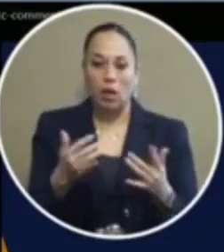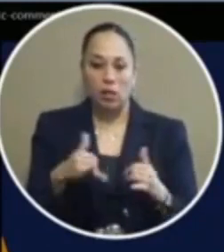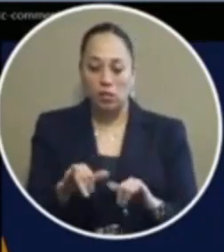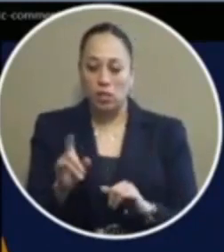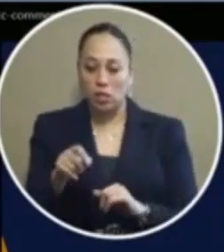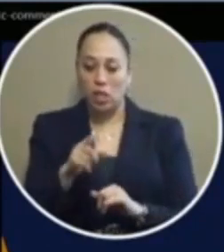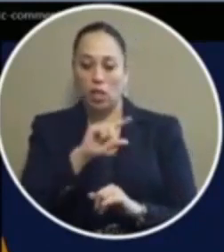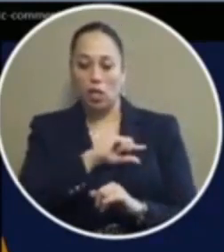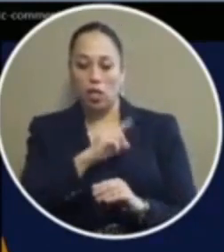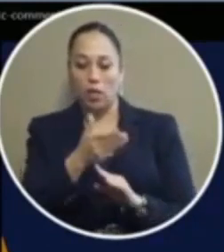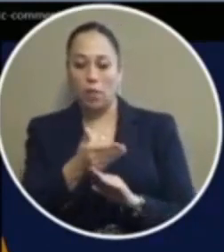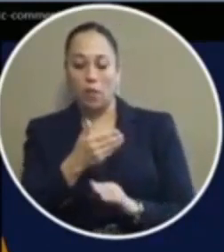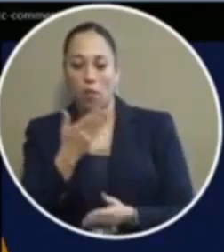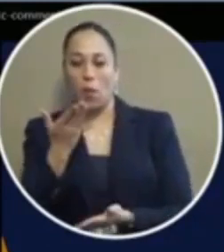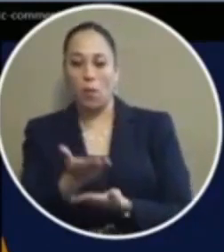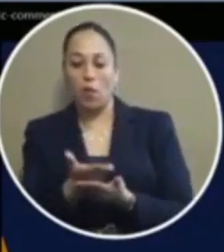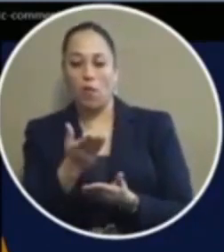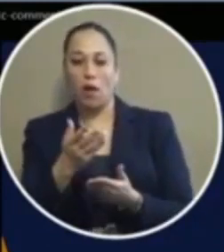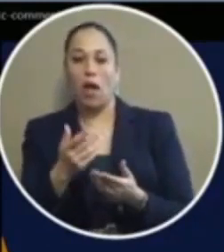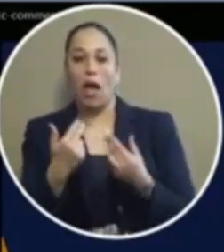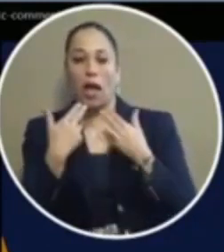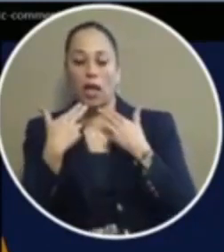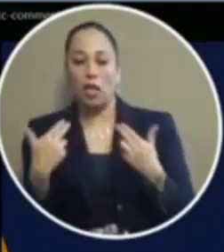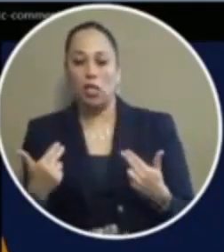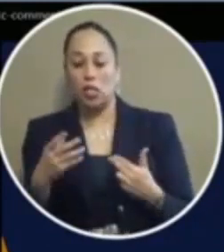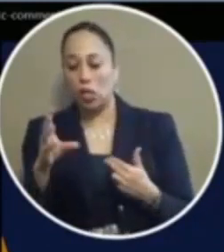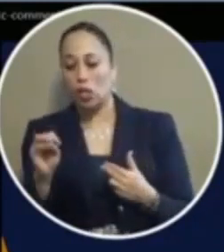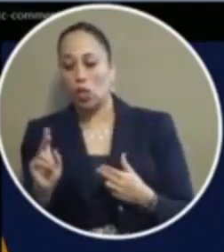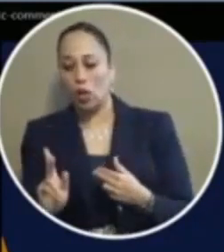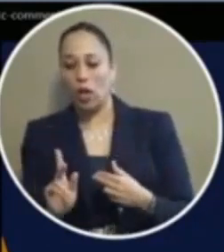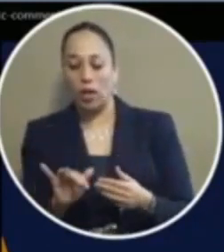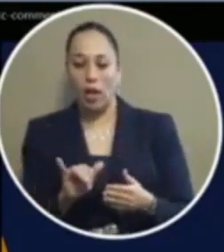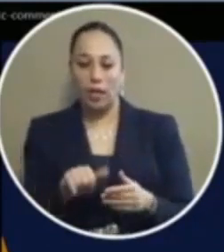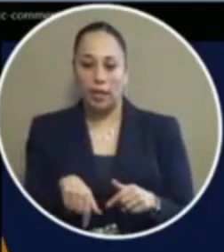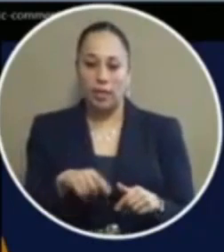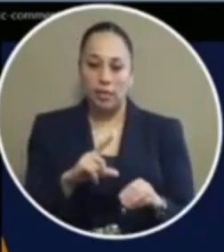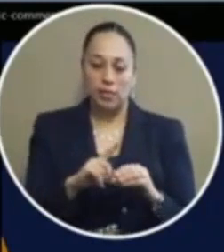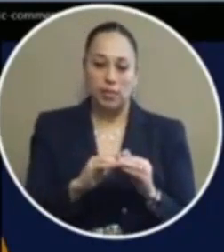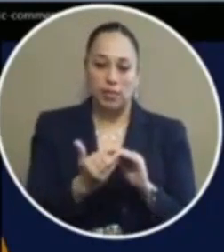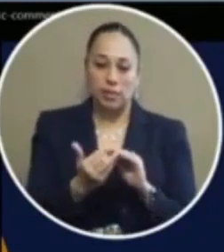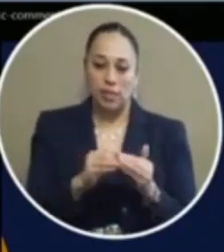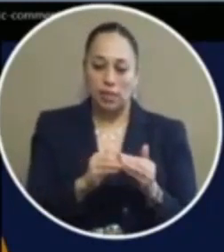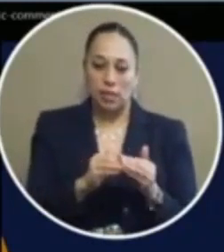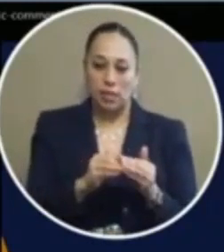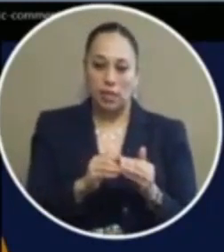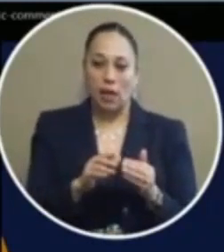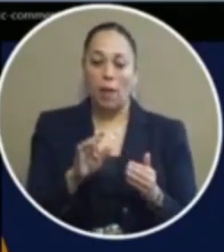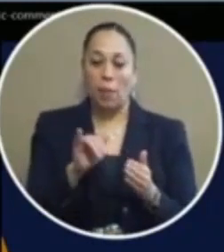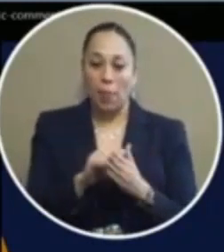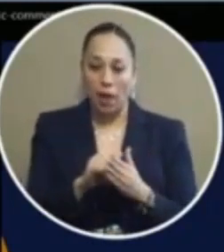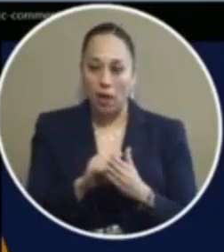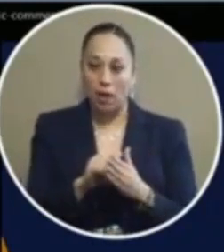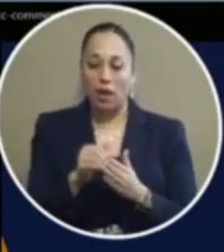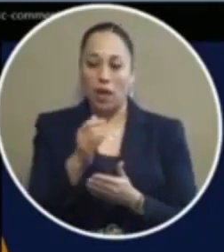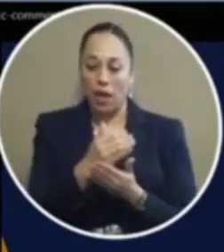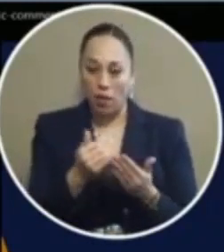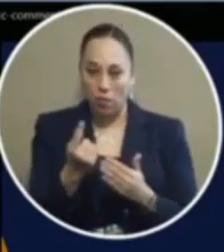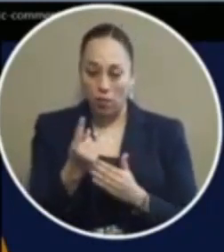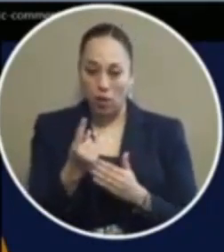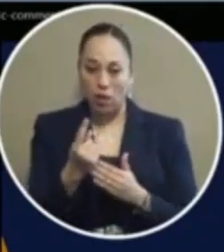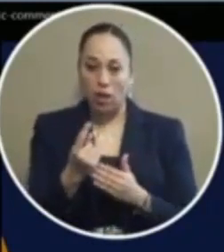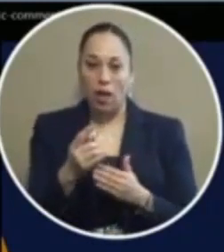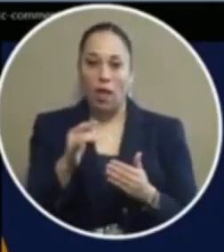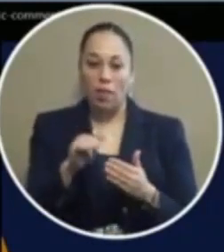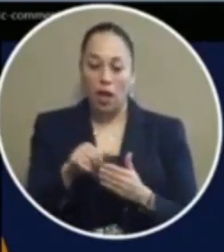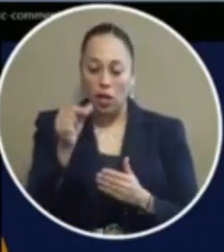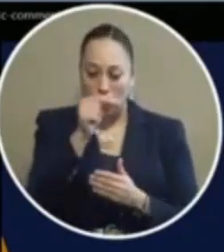guilty before proven innocent is an okay and real thing in this city council police chief everyone if